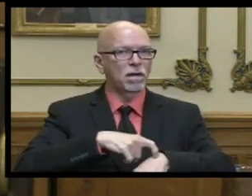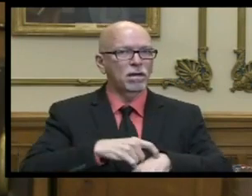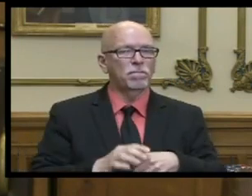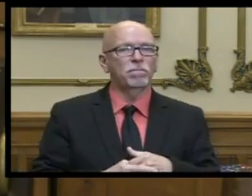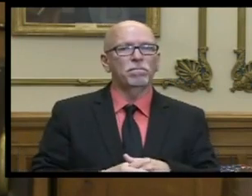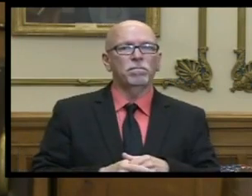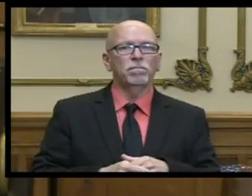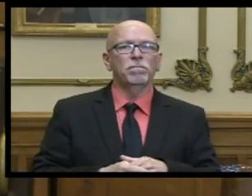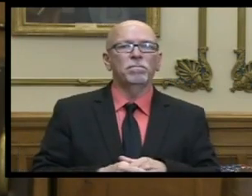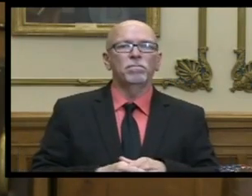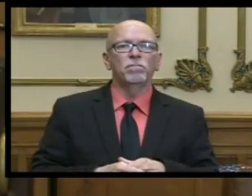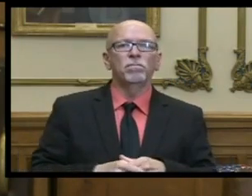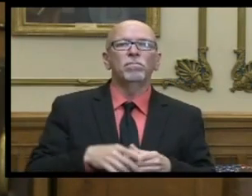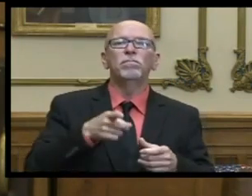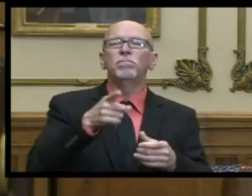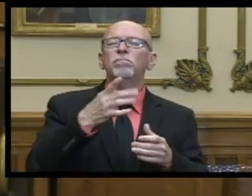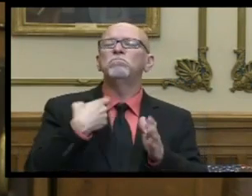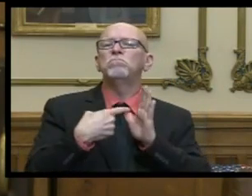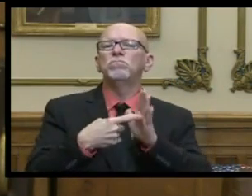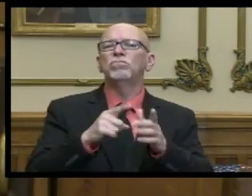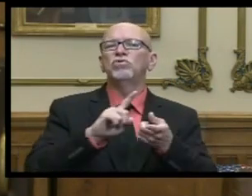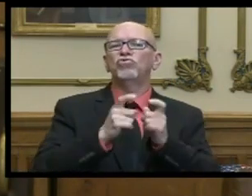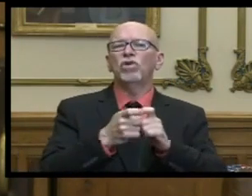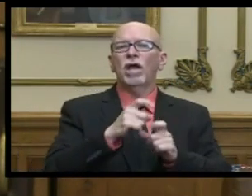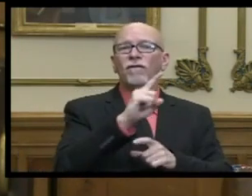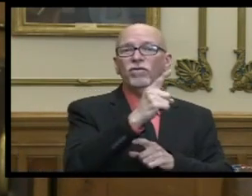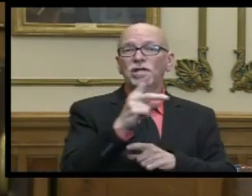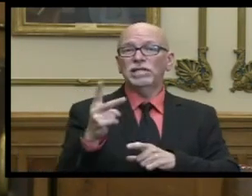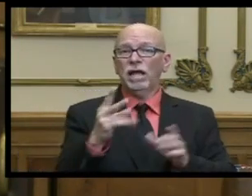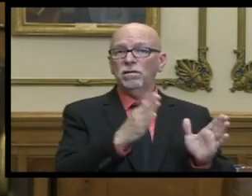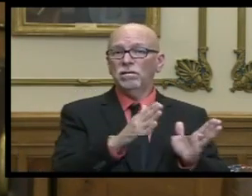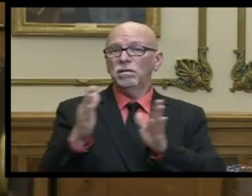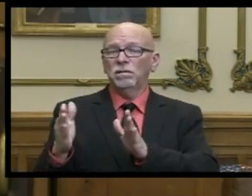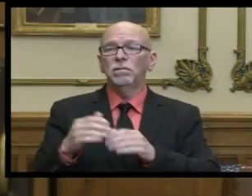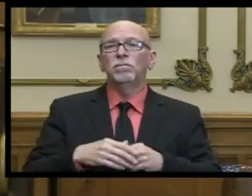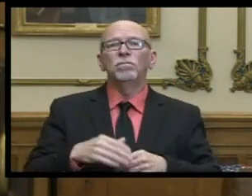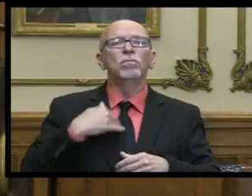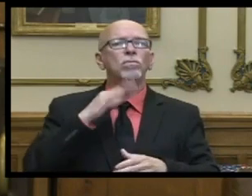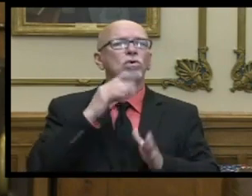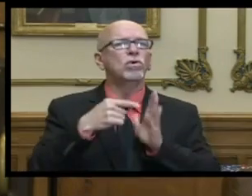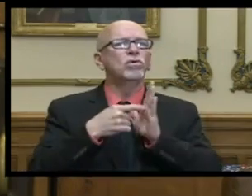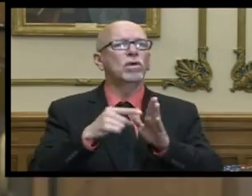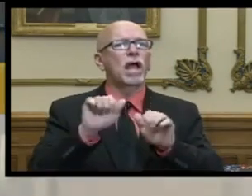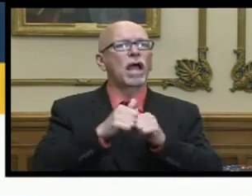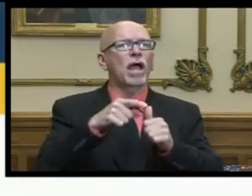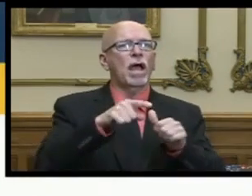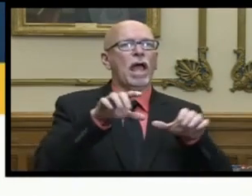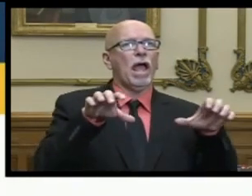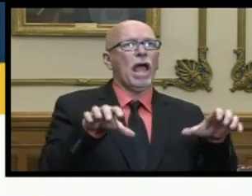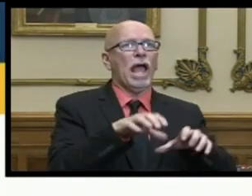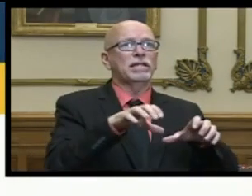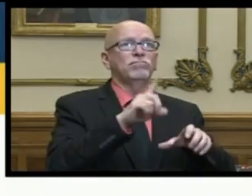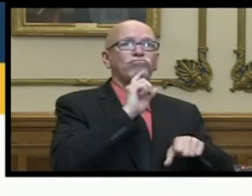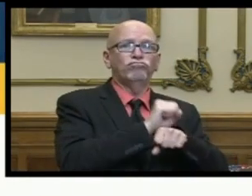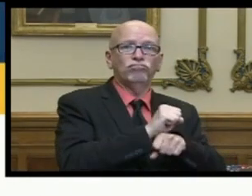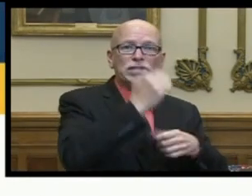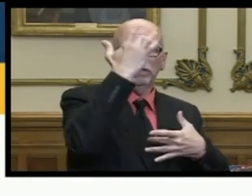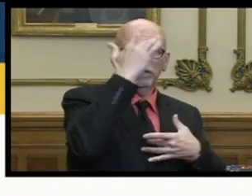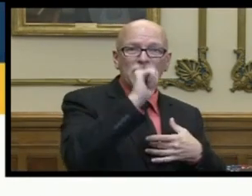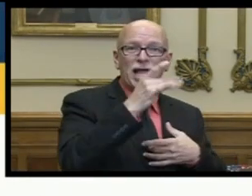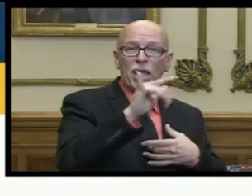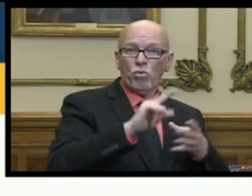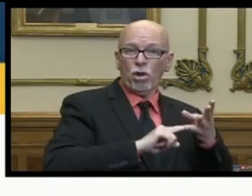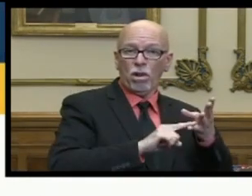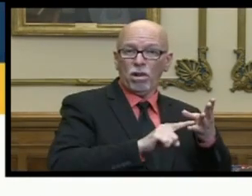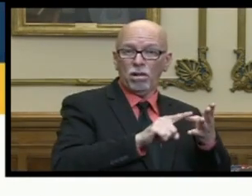to illustrate the changes from wave one to wave two we're going to present the changes in active infection rates from the end of april when wave